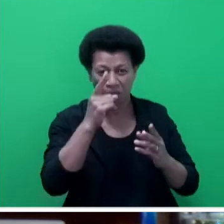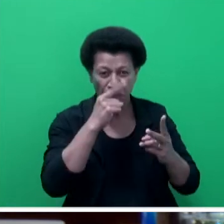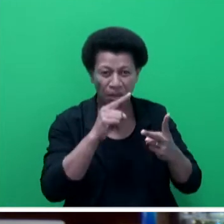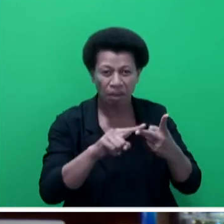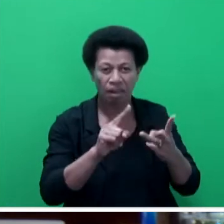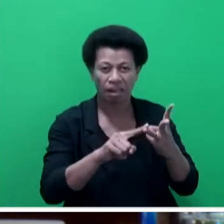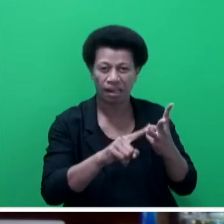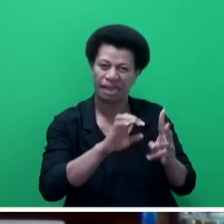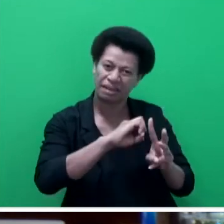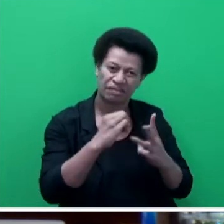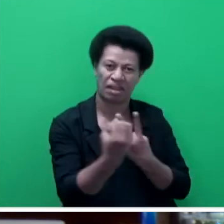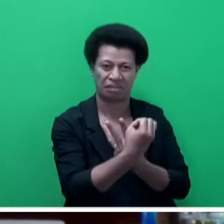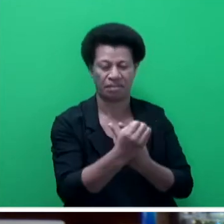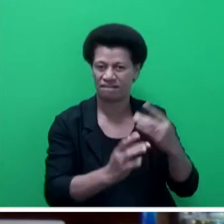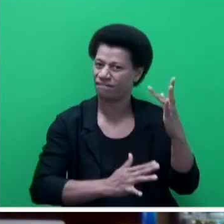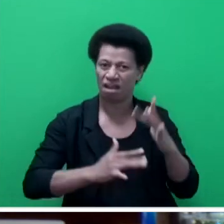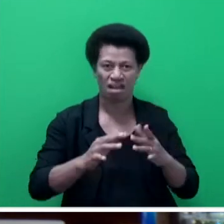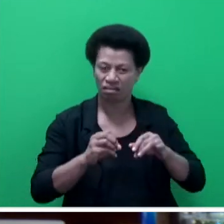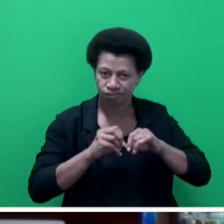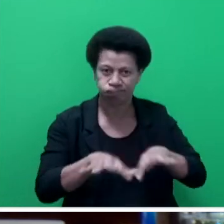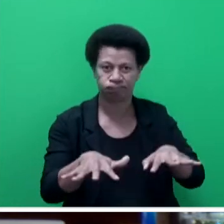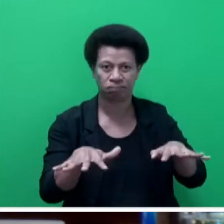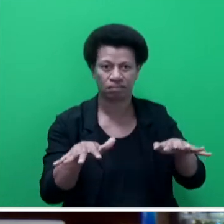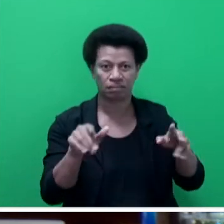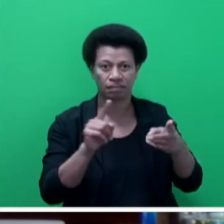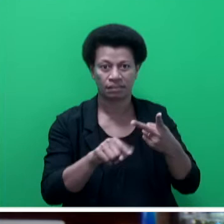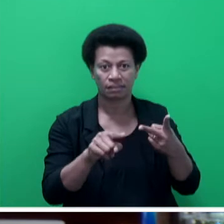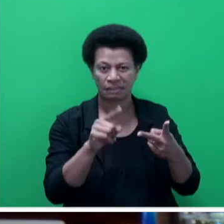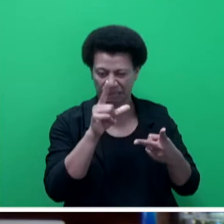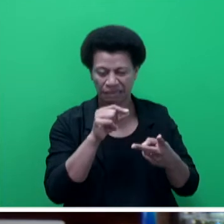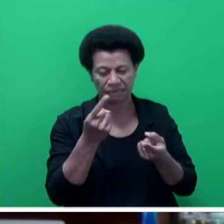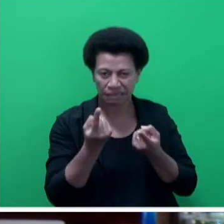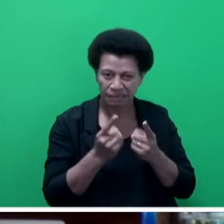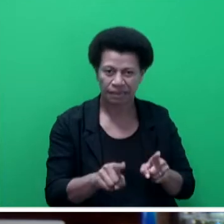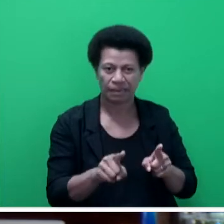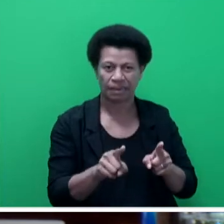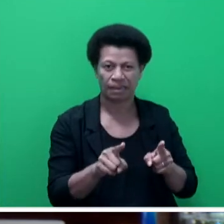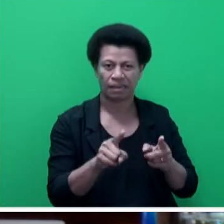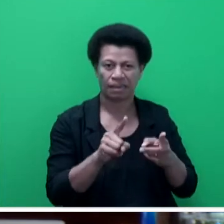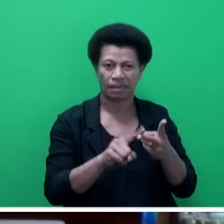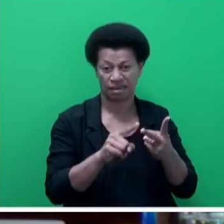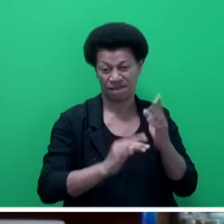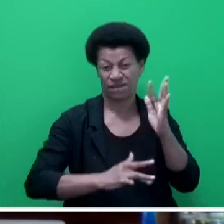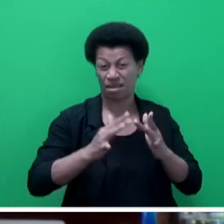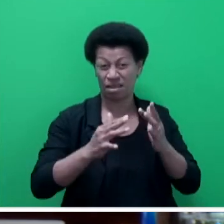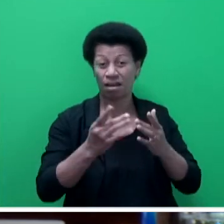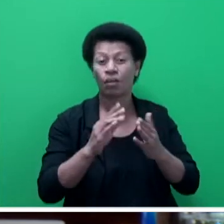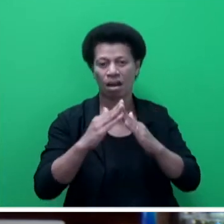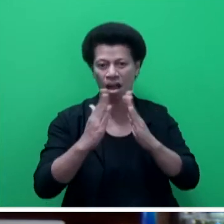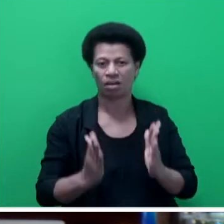In some cases, the losses are extraordinary, causing deaths, widespread damage to property and house contents.